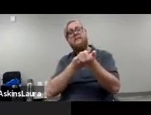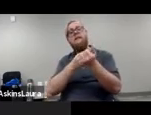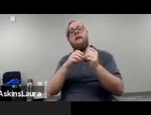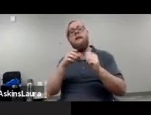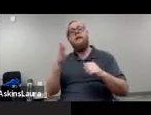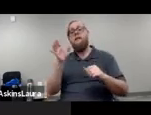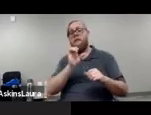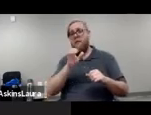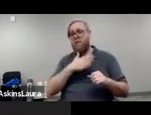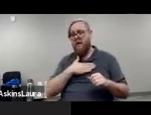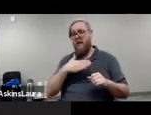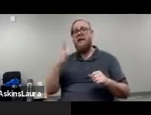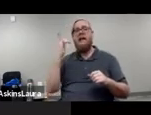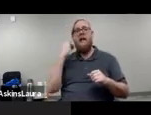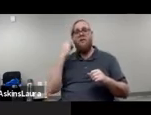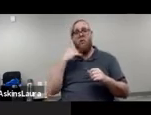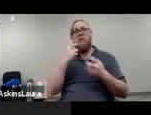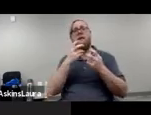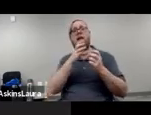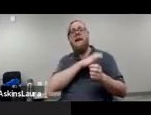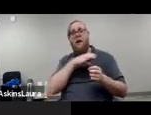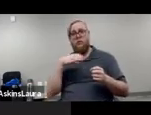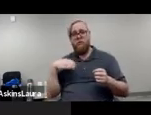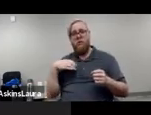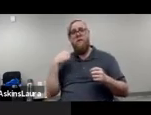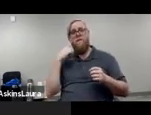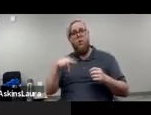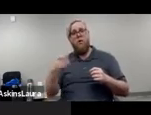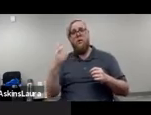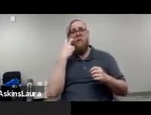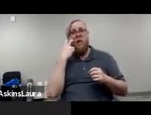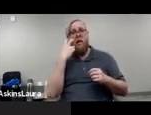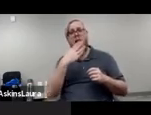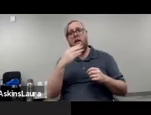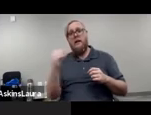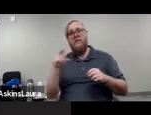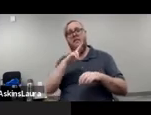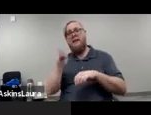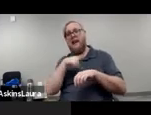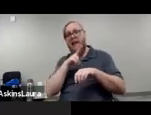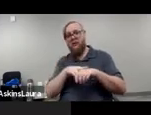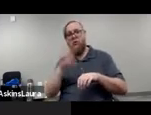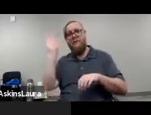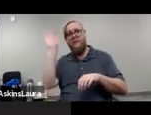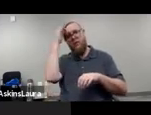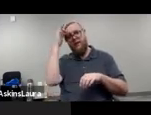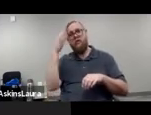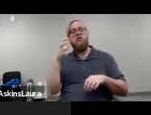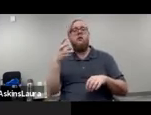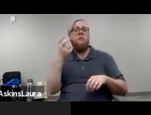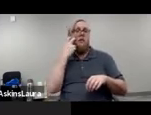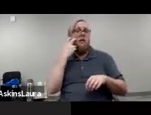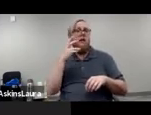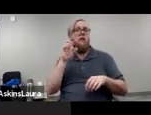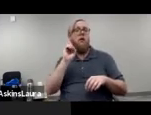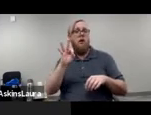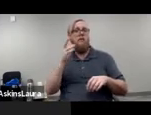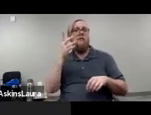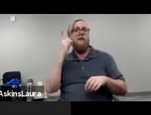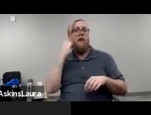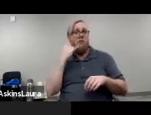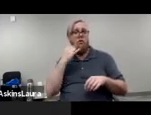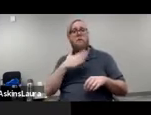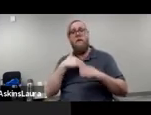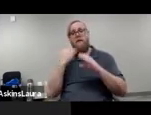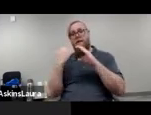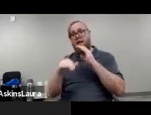mine, the California Council of the Blind, and the other major advocacy organization, the National Federation of the Blind of California. My